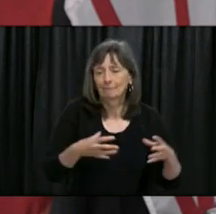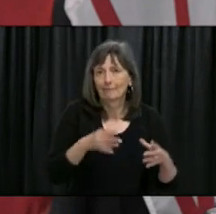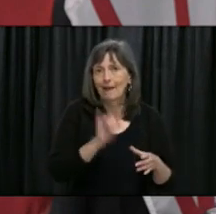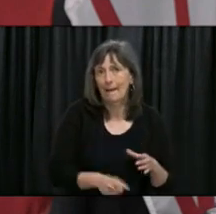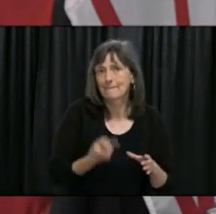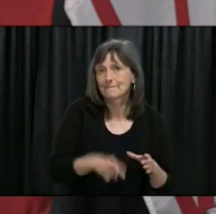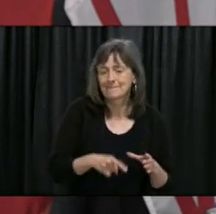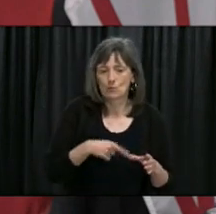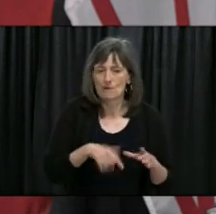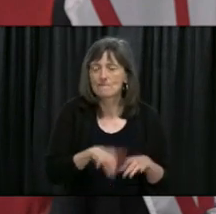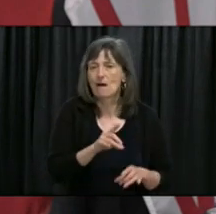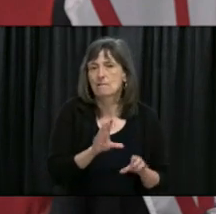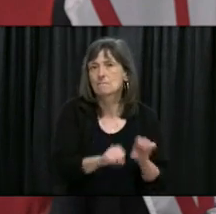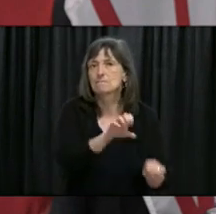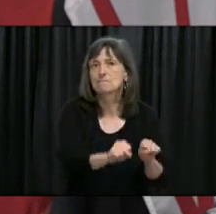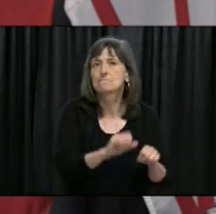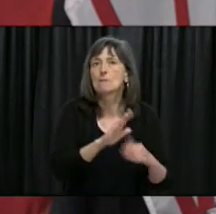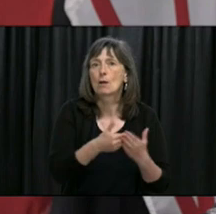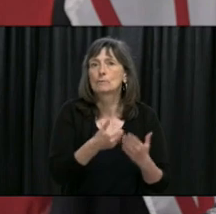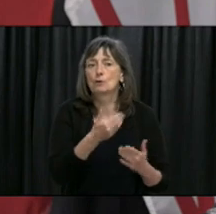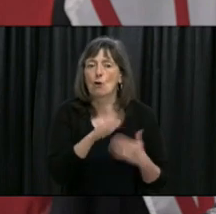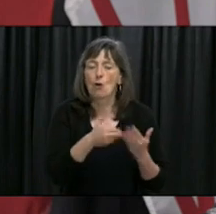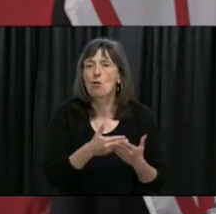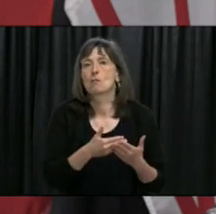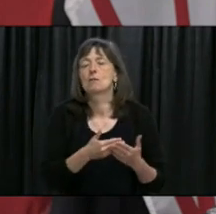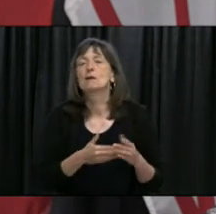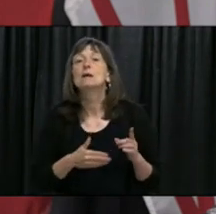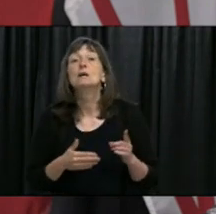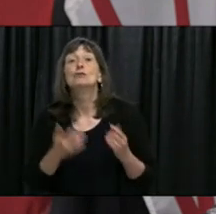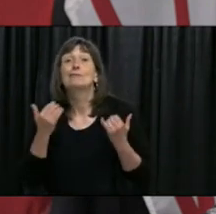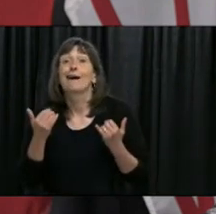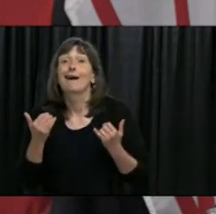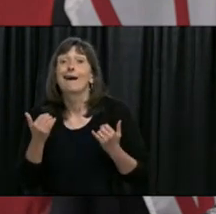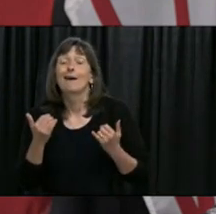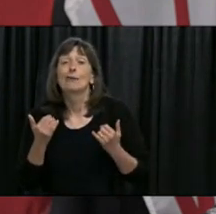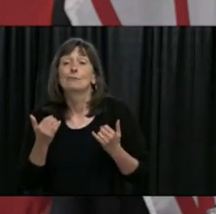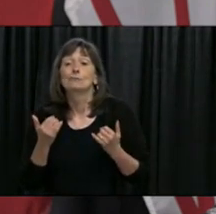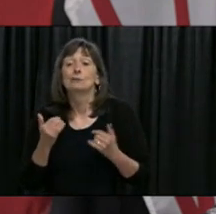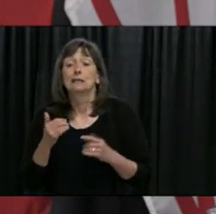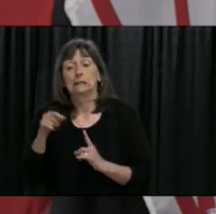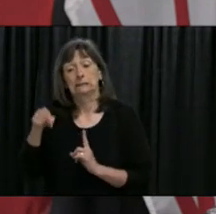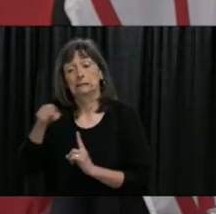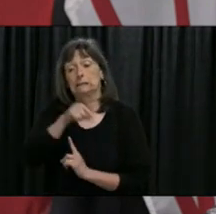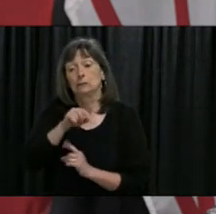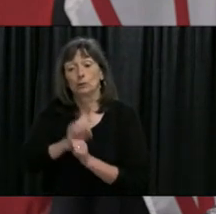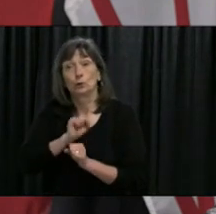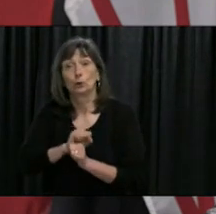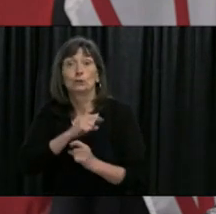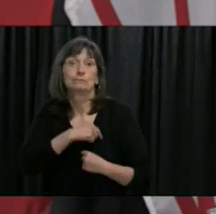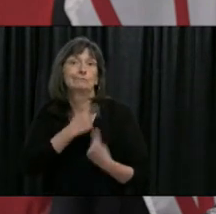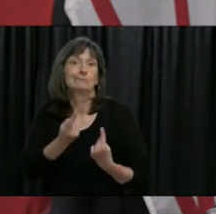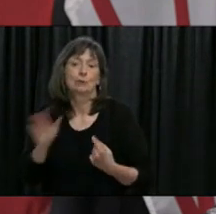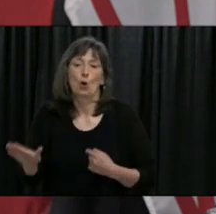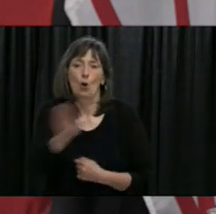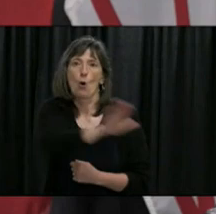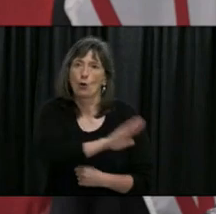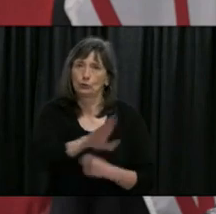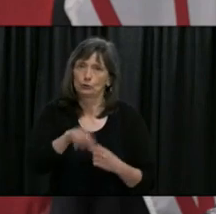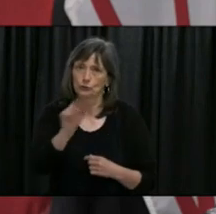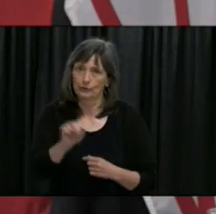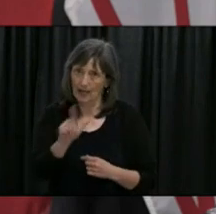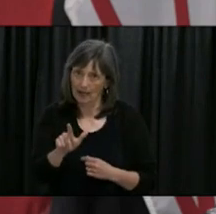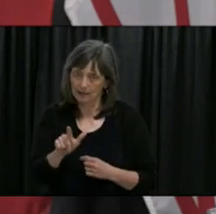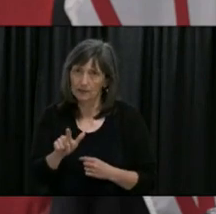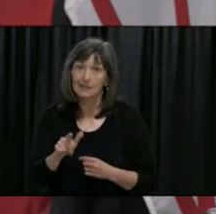those contact tracing that's in place right now in all our regional health authorities that has been the focus if you speak to